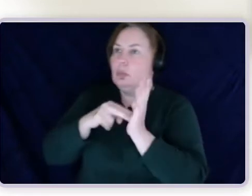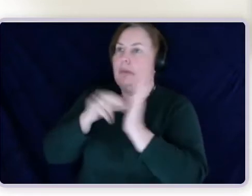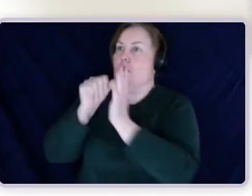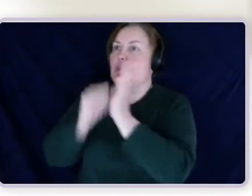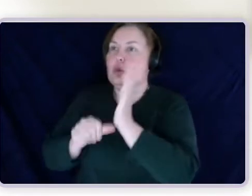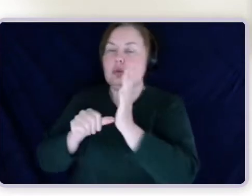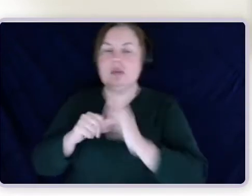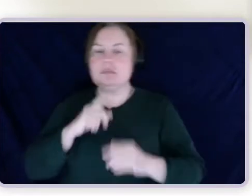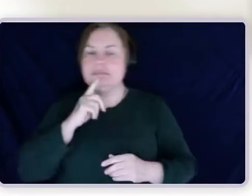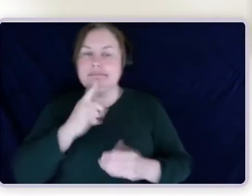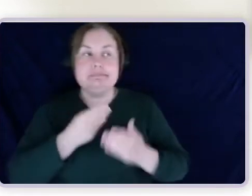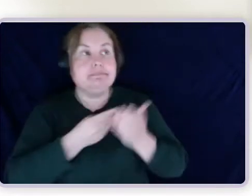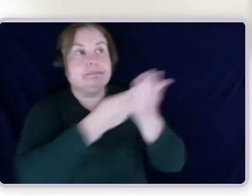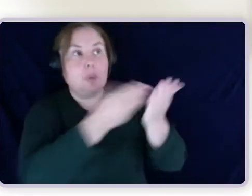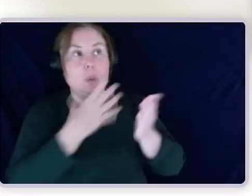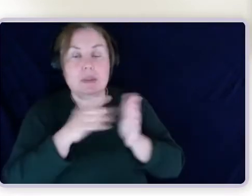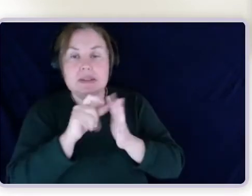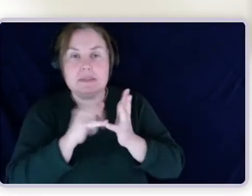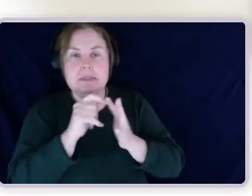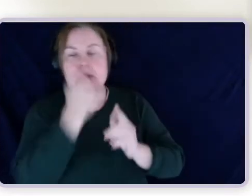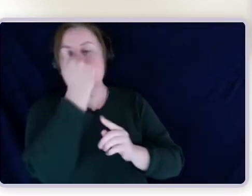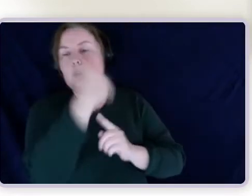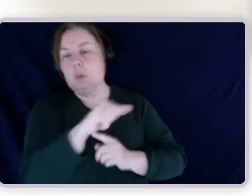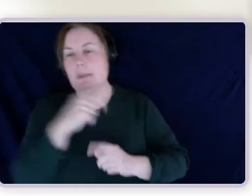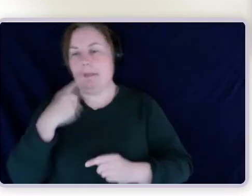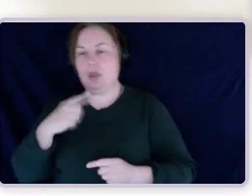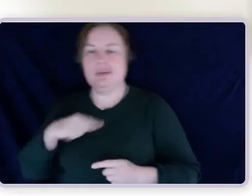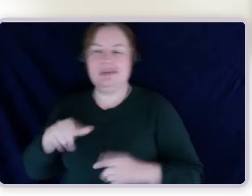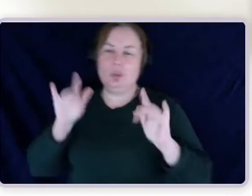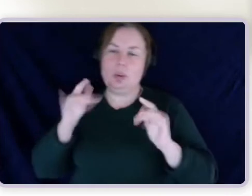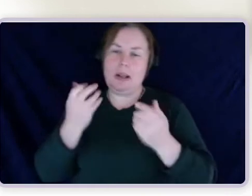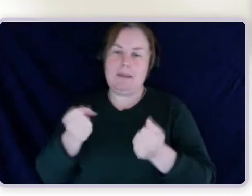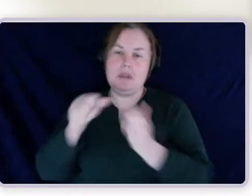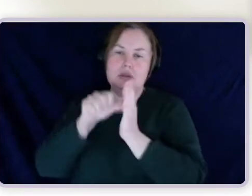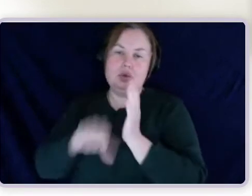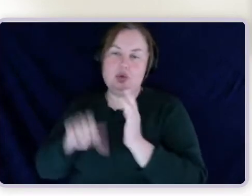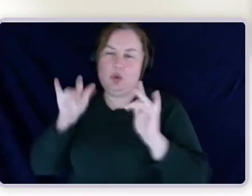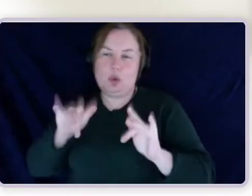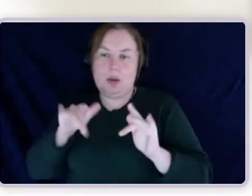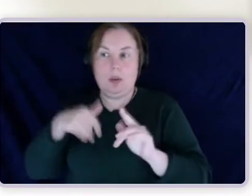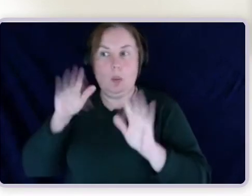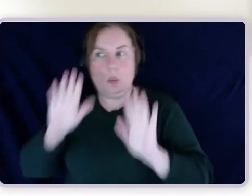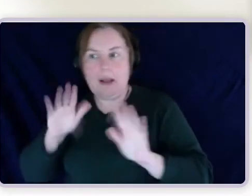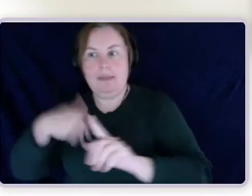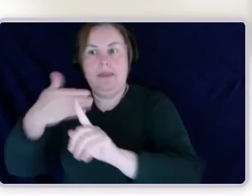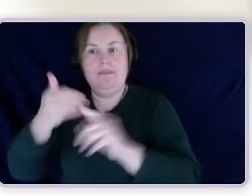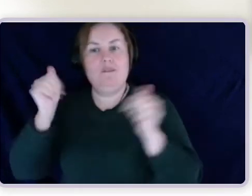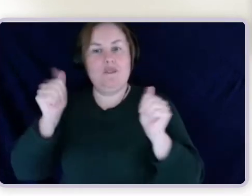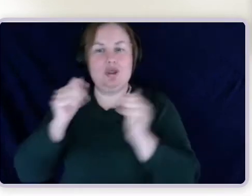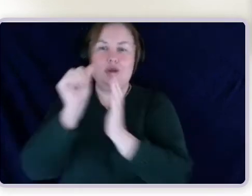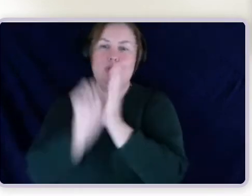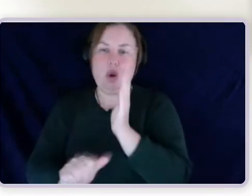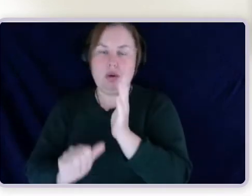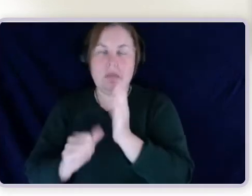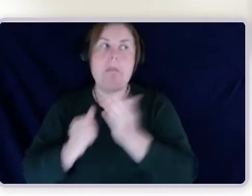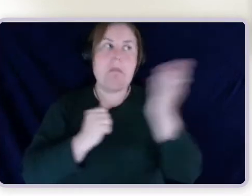they've had that surgery. One interesting matter that we worked on recently was a young person